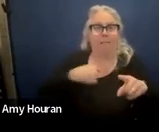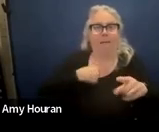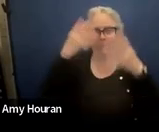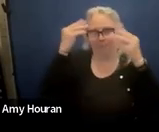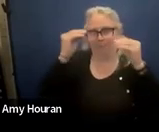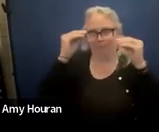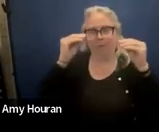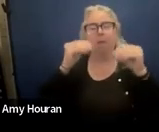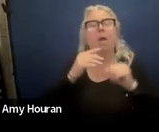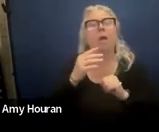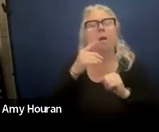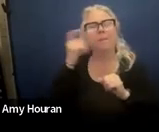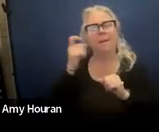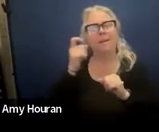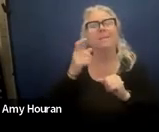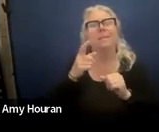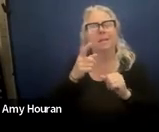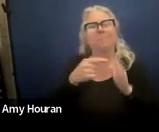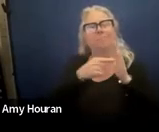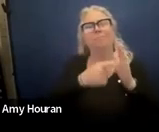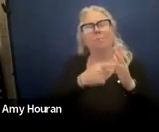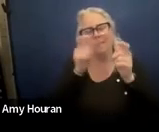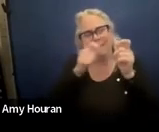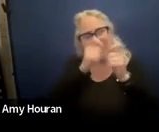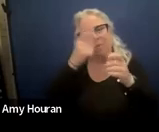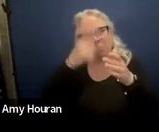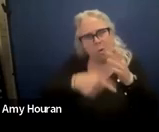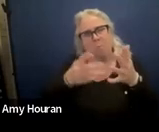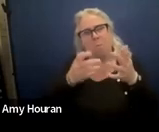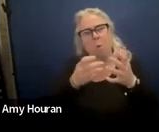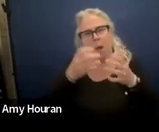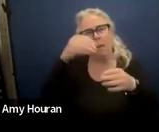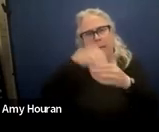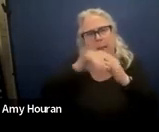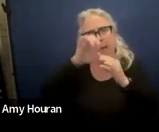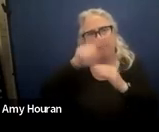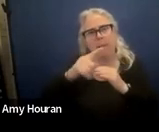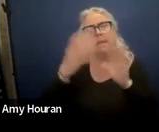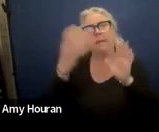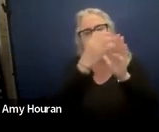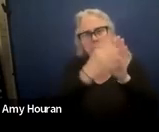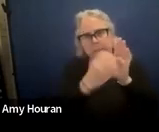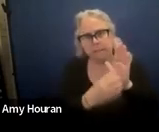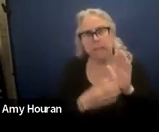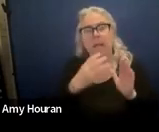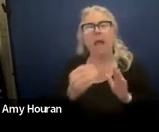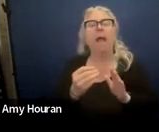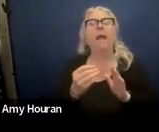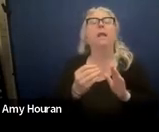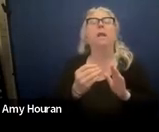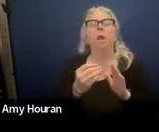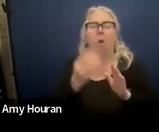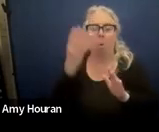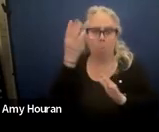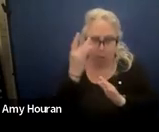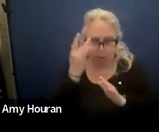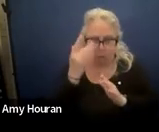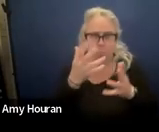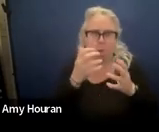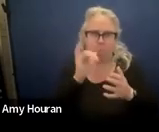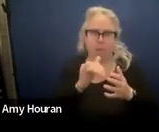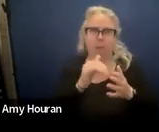we're looking for in the iep and in each section and the user citation for why we're looking for it um